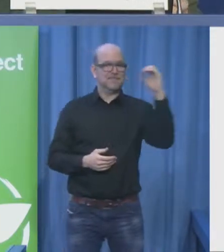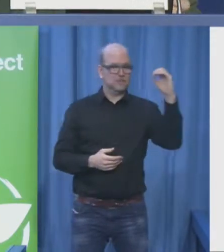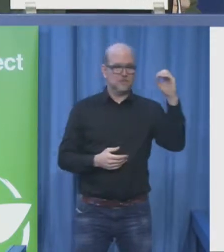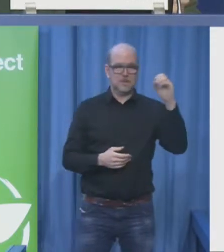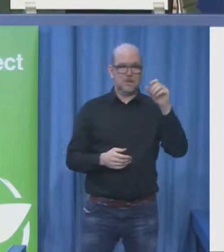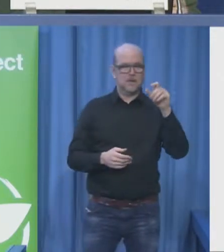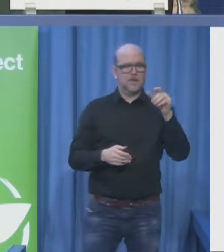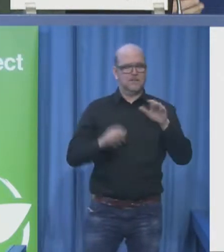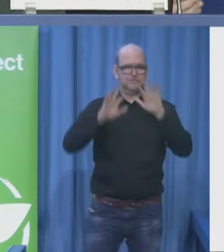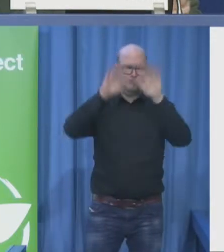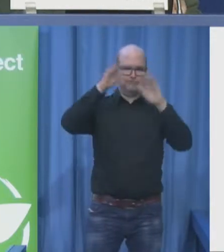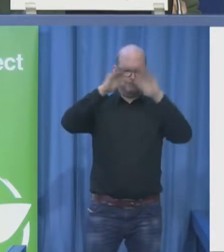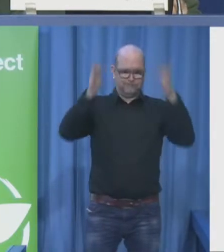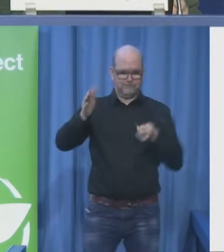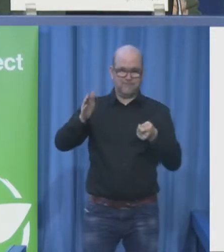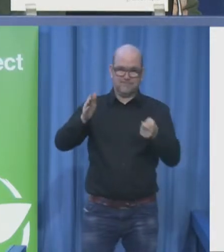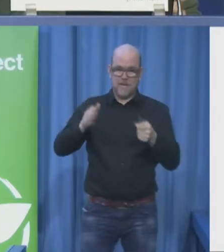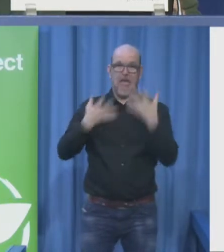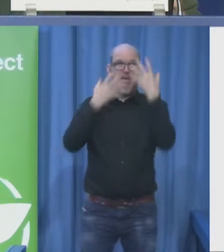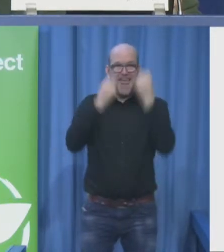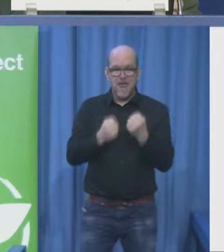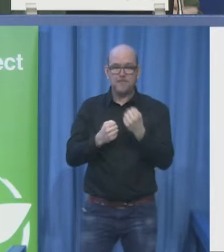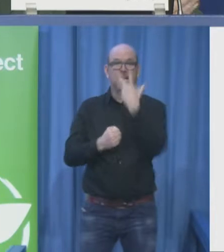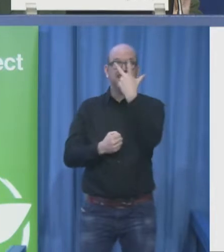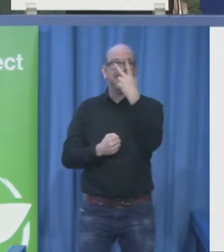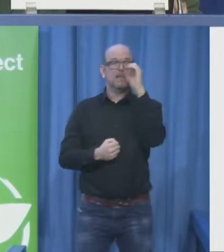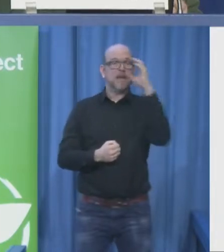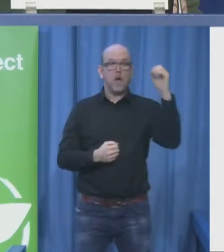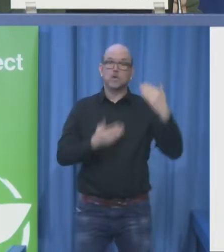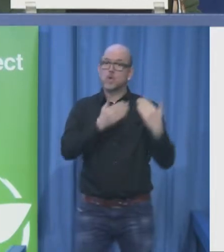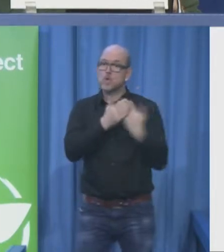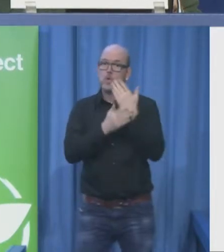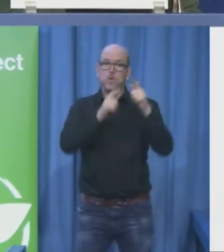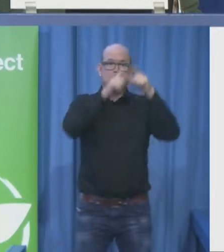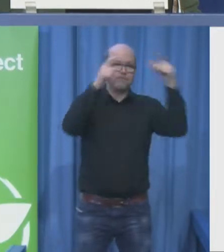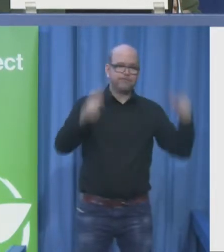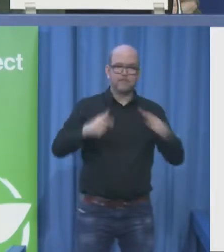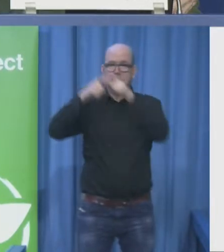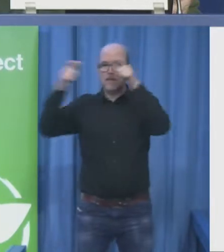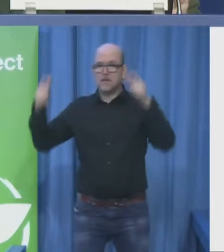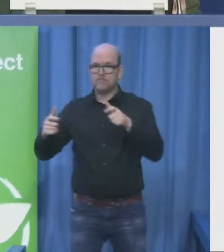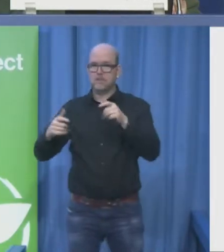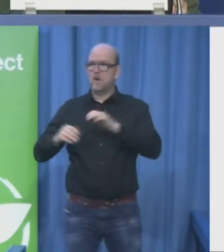to find the one nearest you go to barclays.co.uk slash branch locator